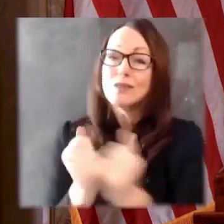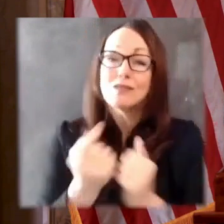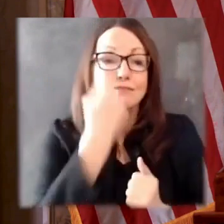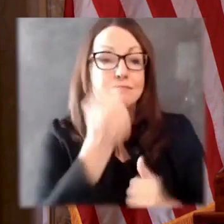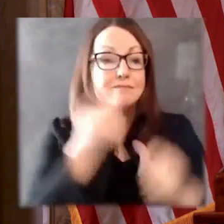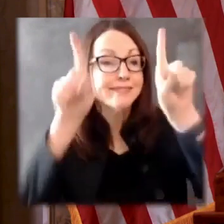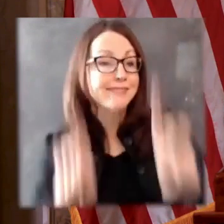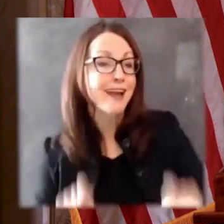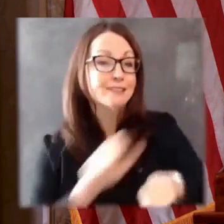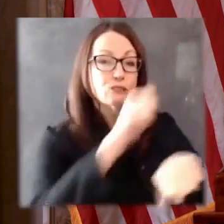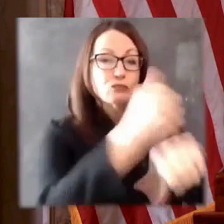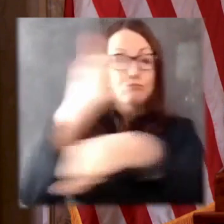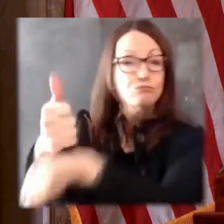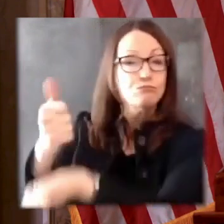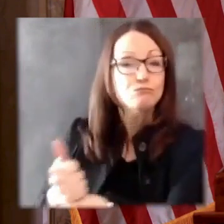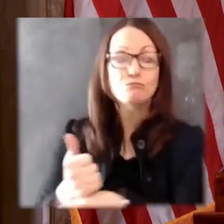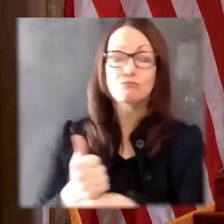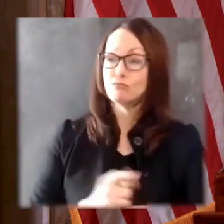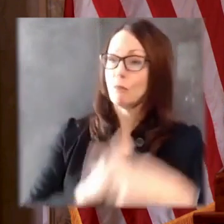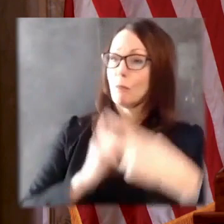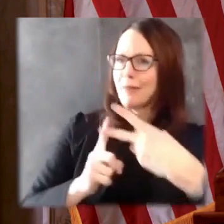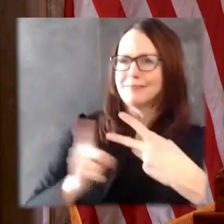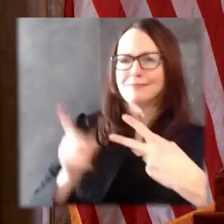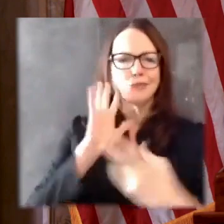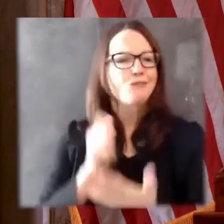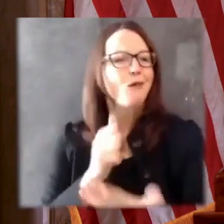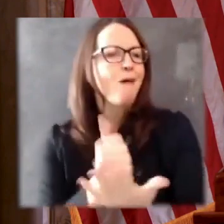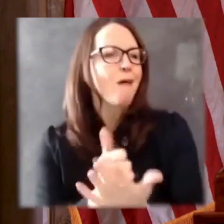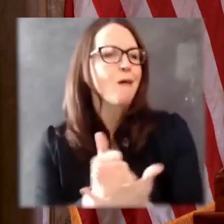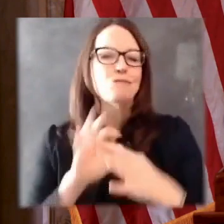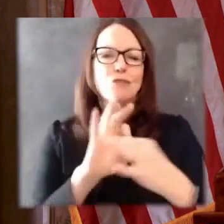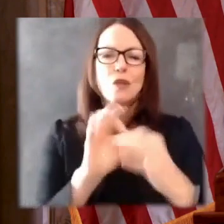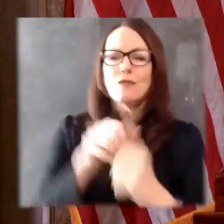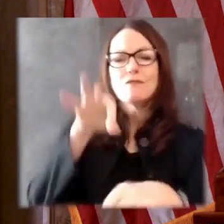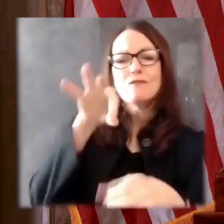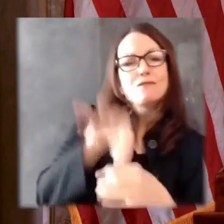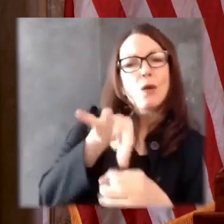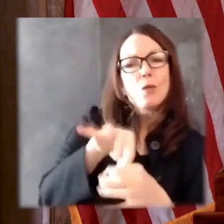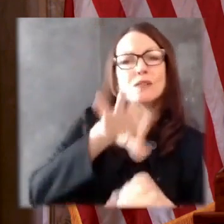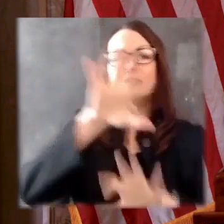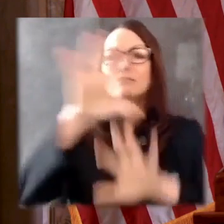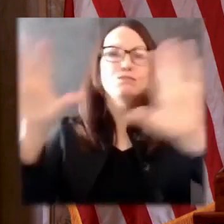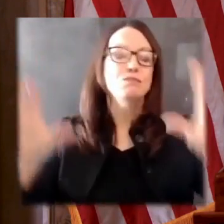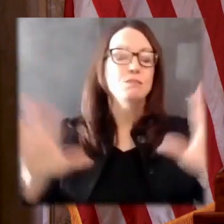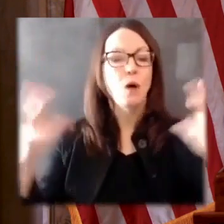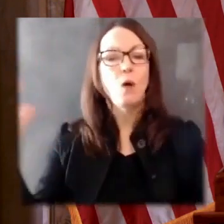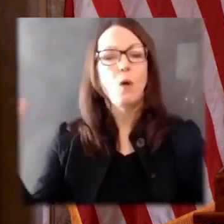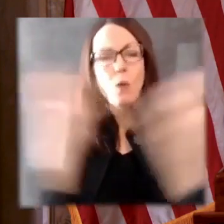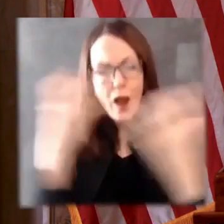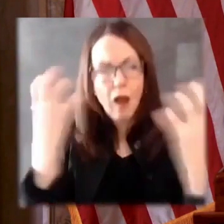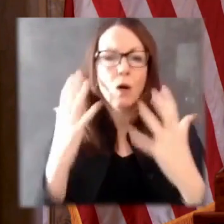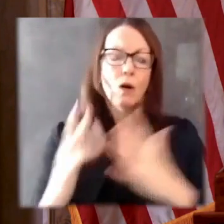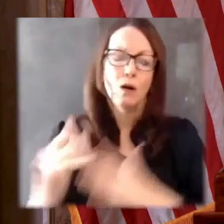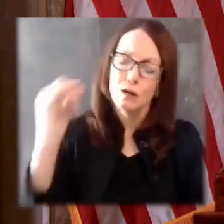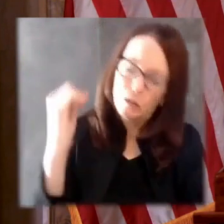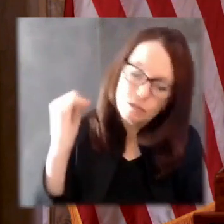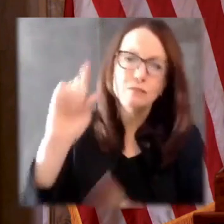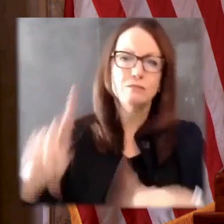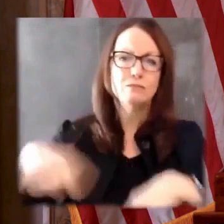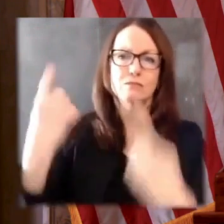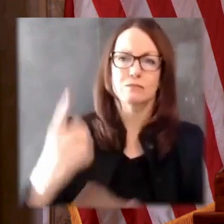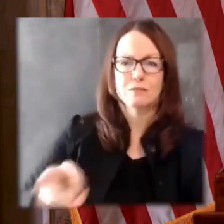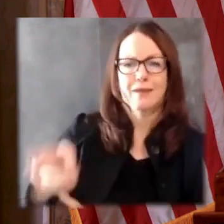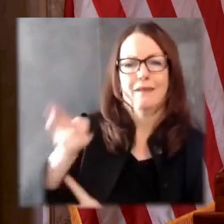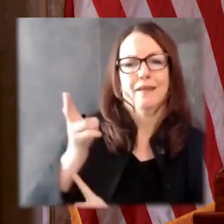during what has been the longest guard activation in our history. We found courage in the hospital rooms and